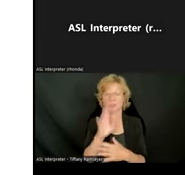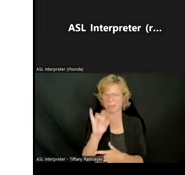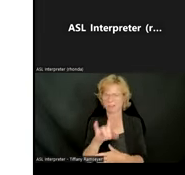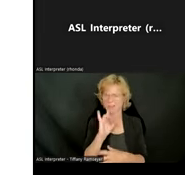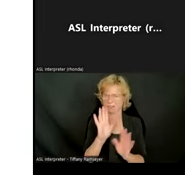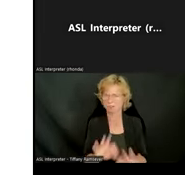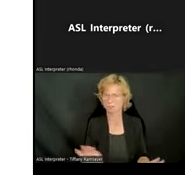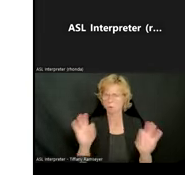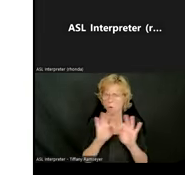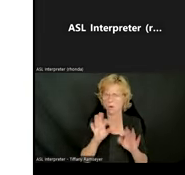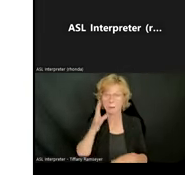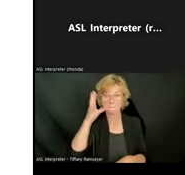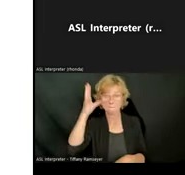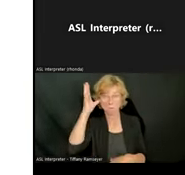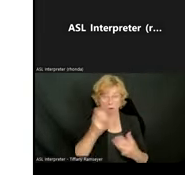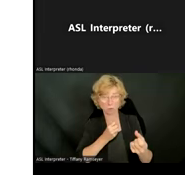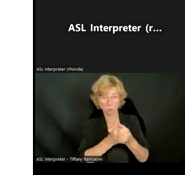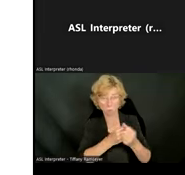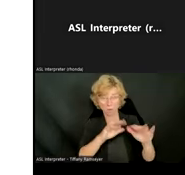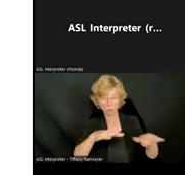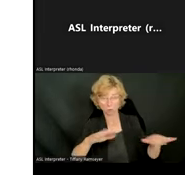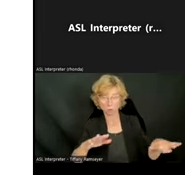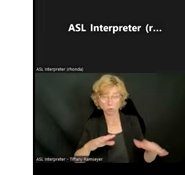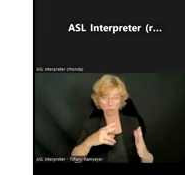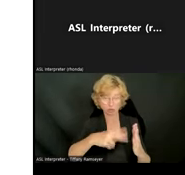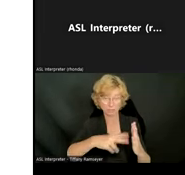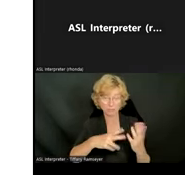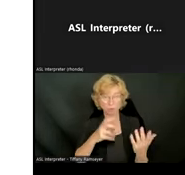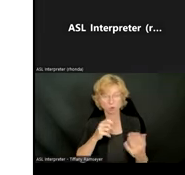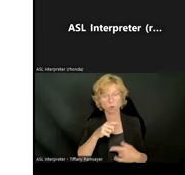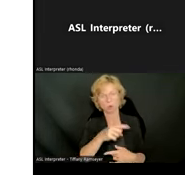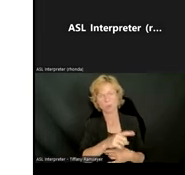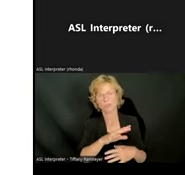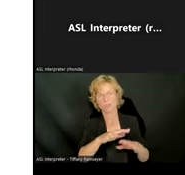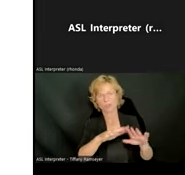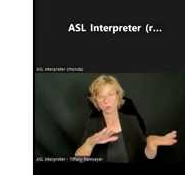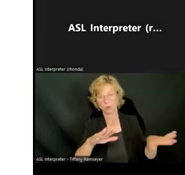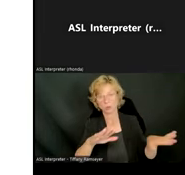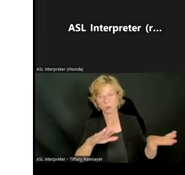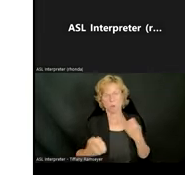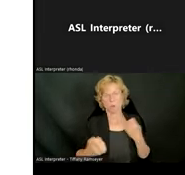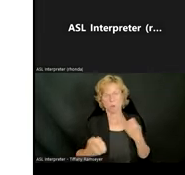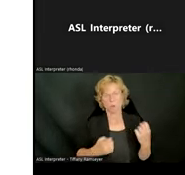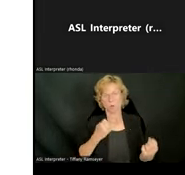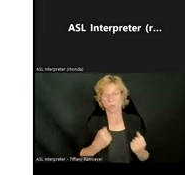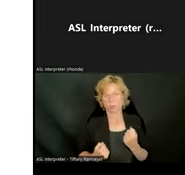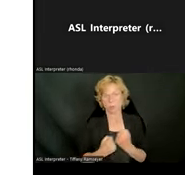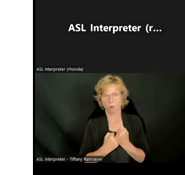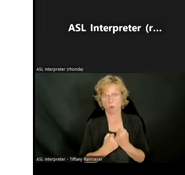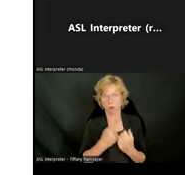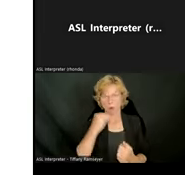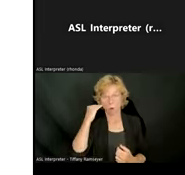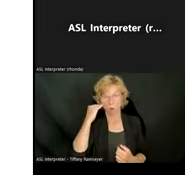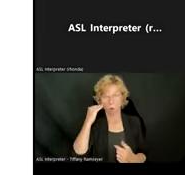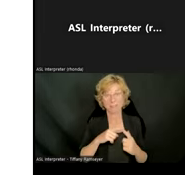use of reading, so that the child feels emotionally supported at home, so that when they go to school, they'll